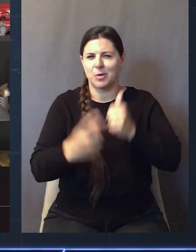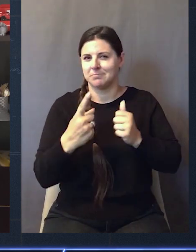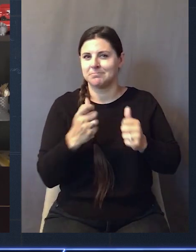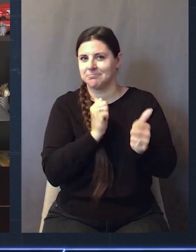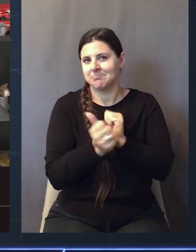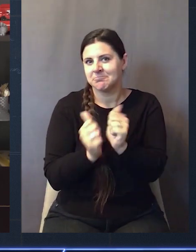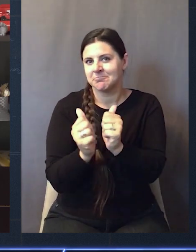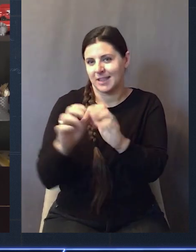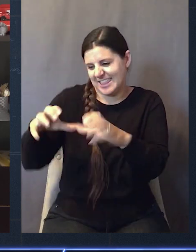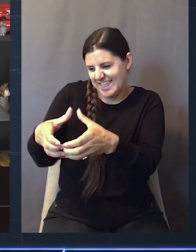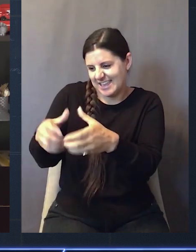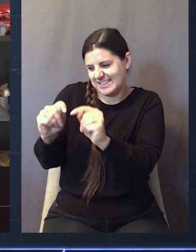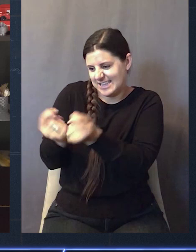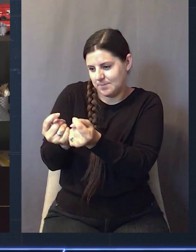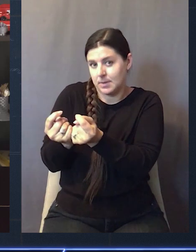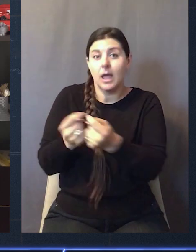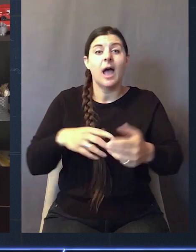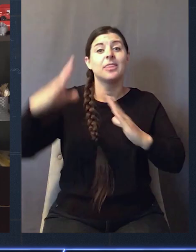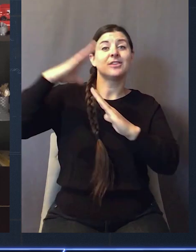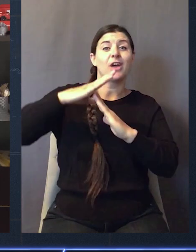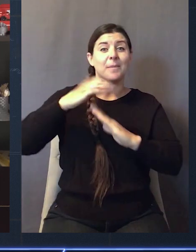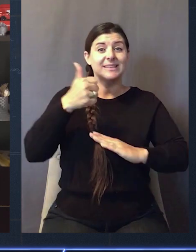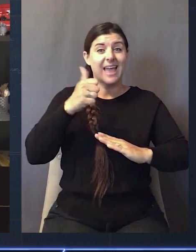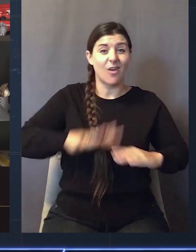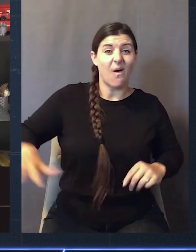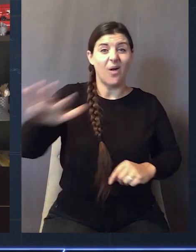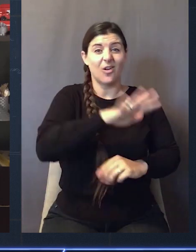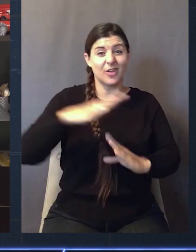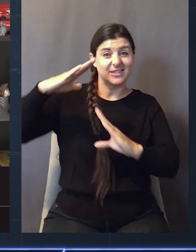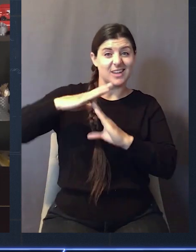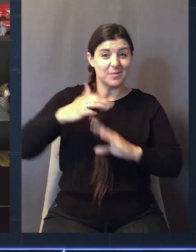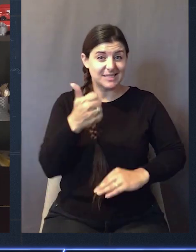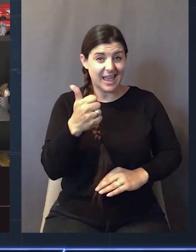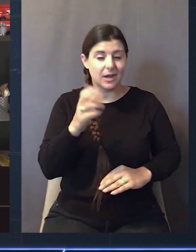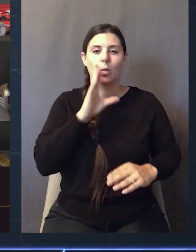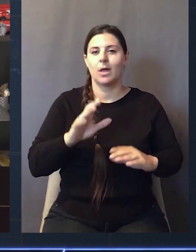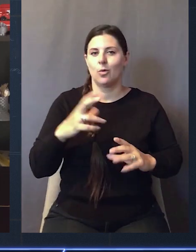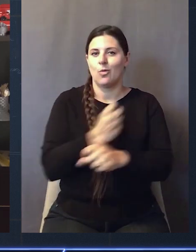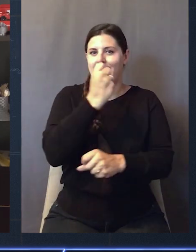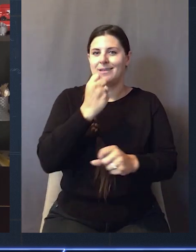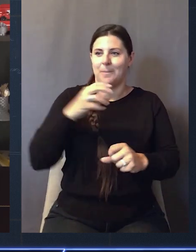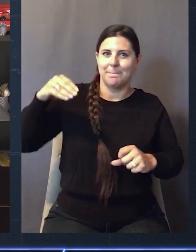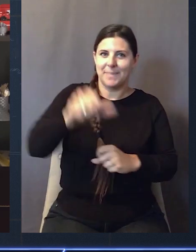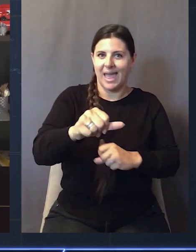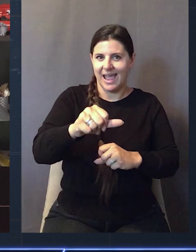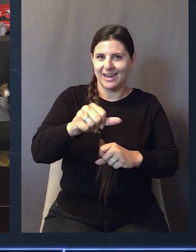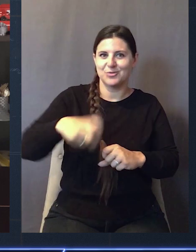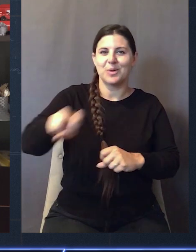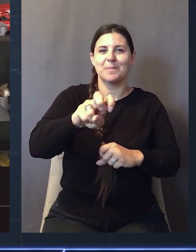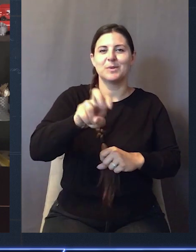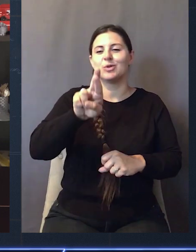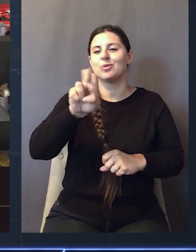leaderboards, challenges, you can offer rewards. Everybody gets to compete in the challenge within your team and the top 10 bug busters across all of our